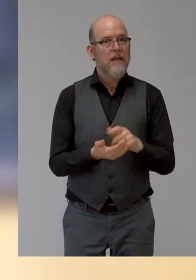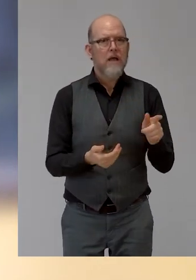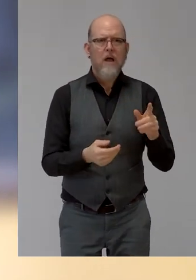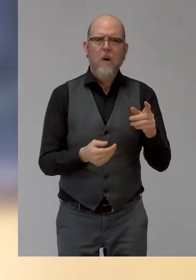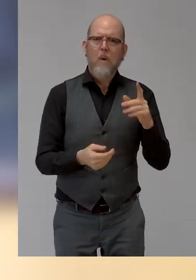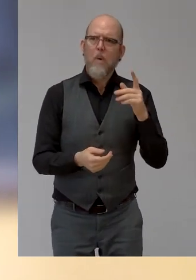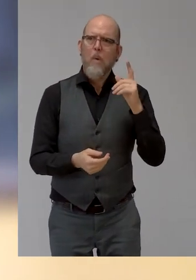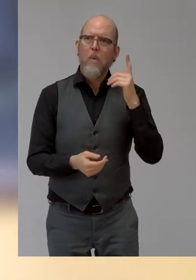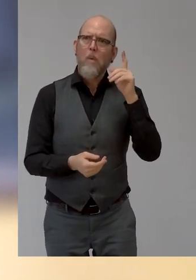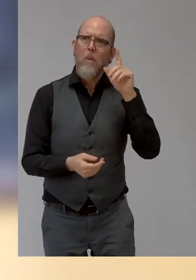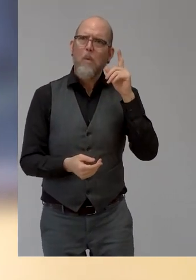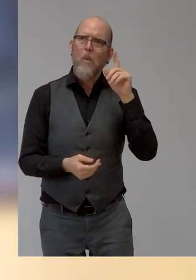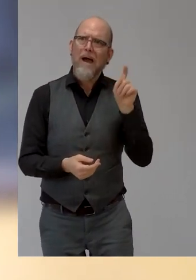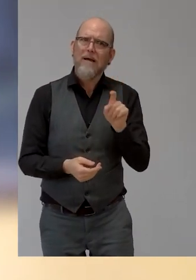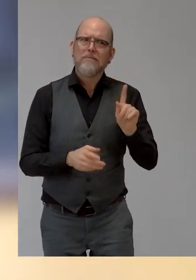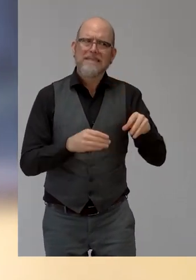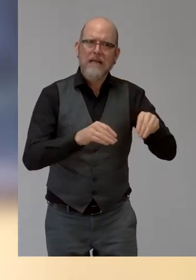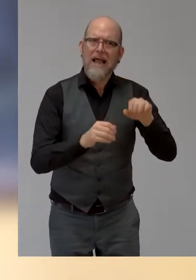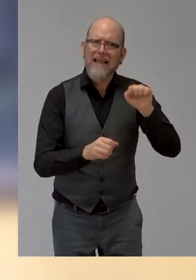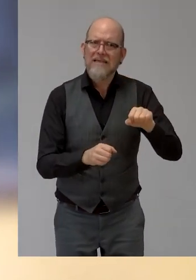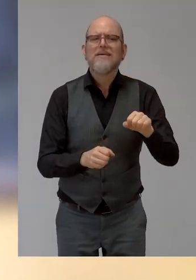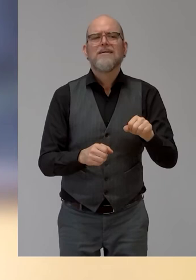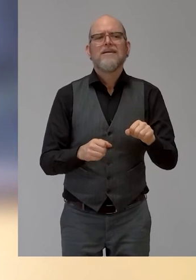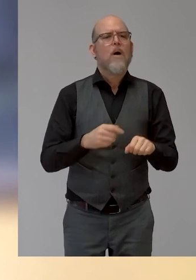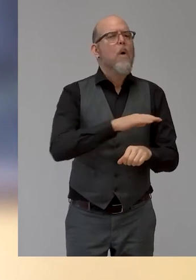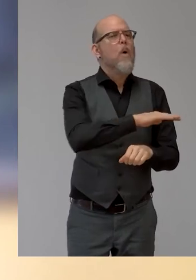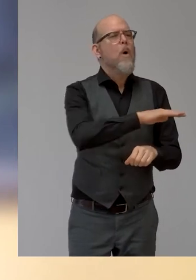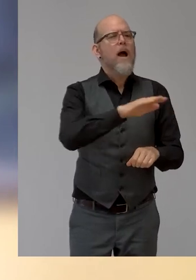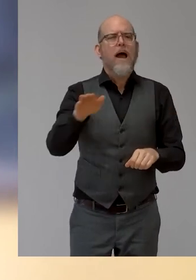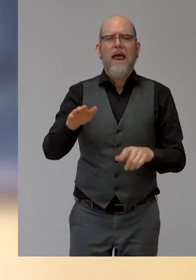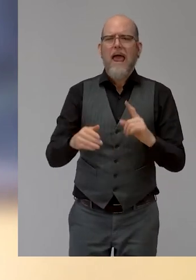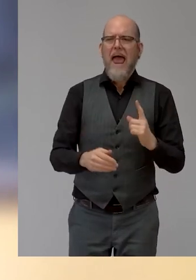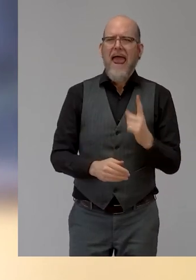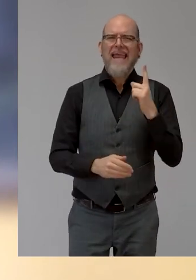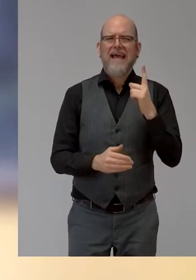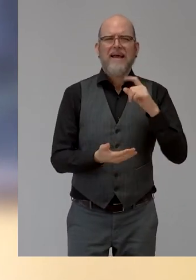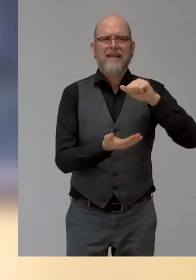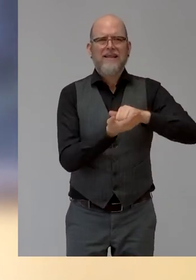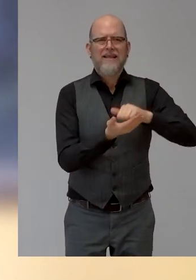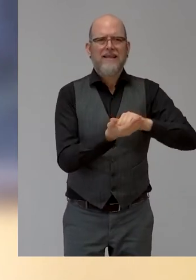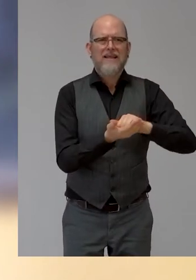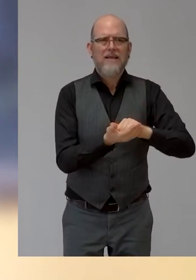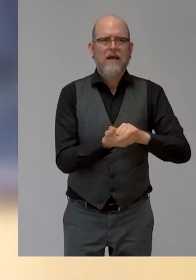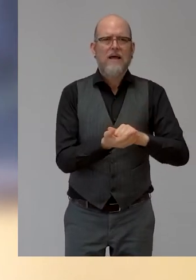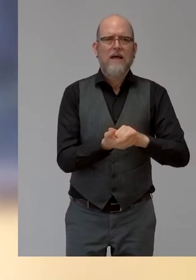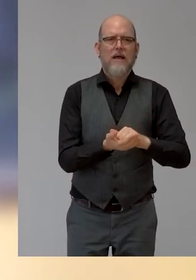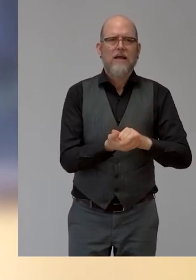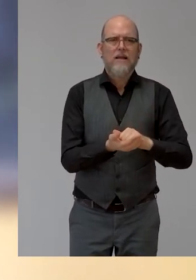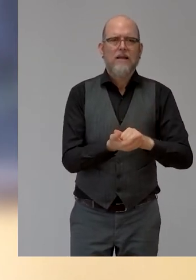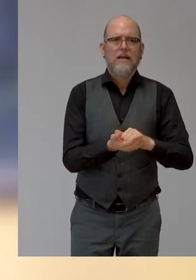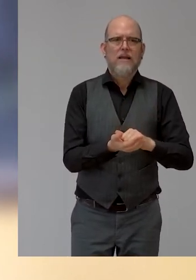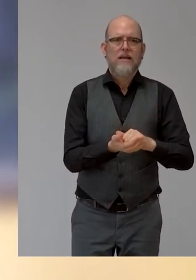those fronts, high density polyethylene was working very well for us. But still we started making sockets